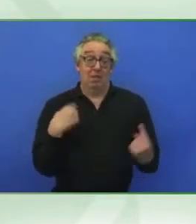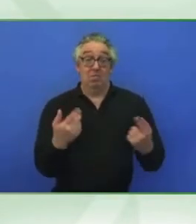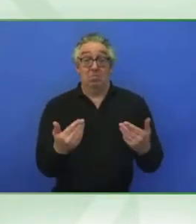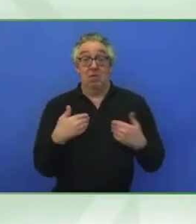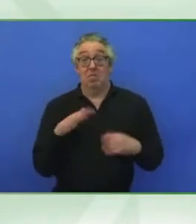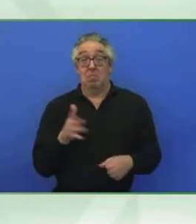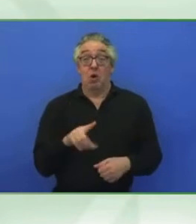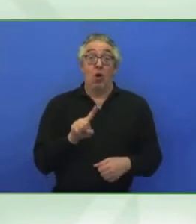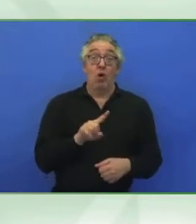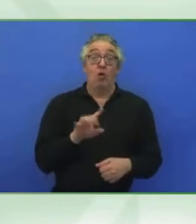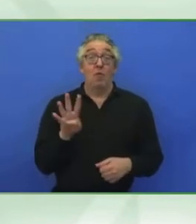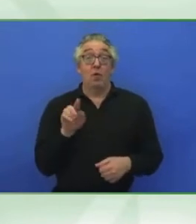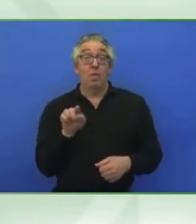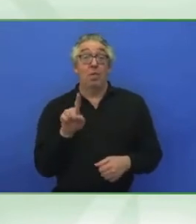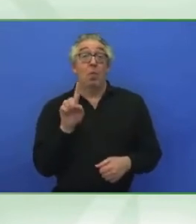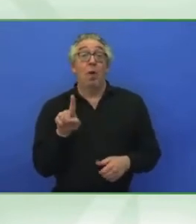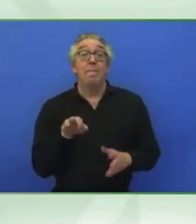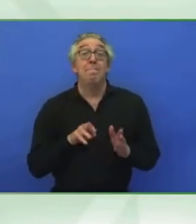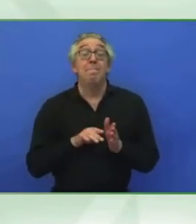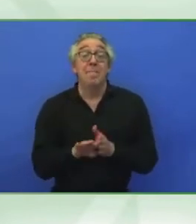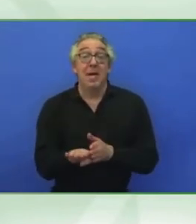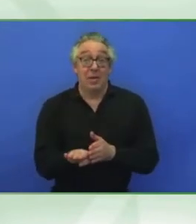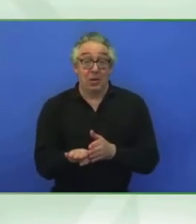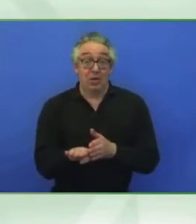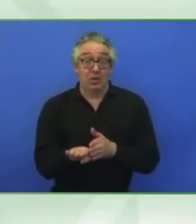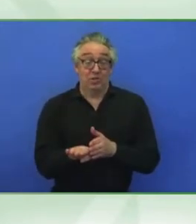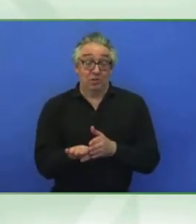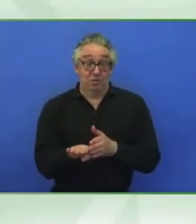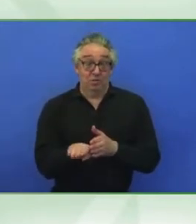people. So that's around 22% of the population.